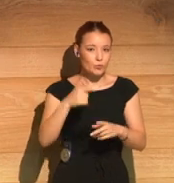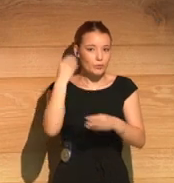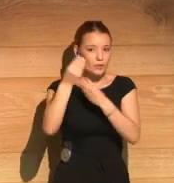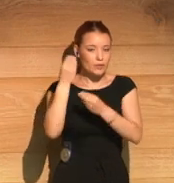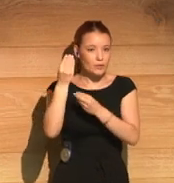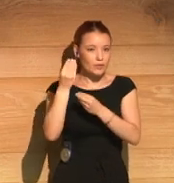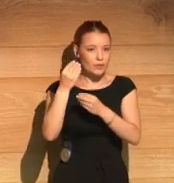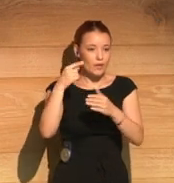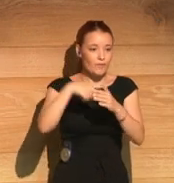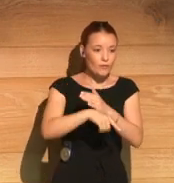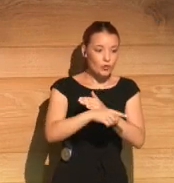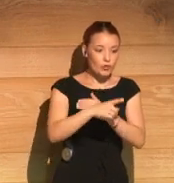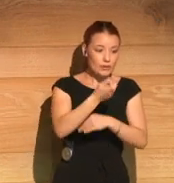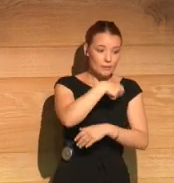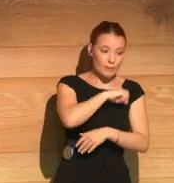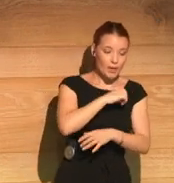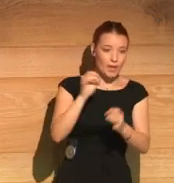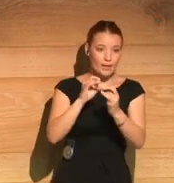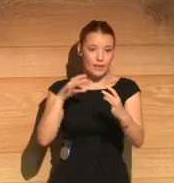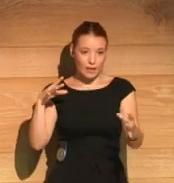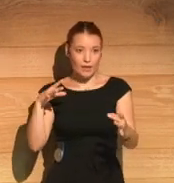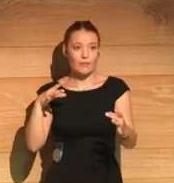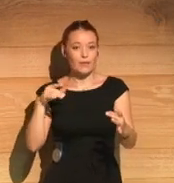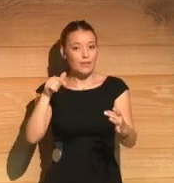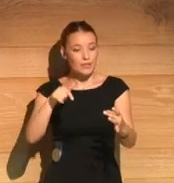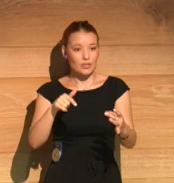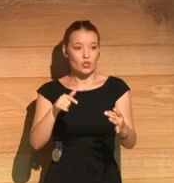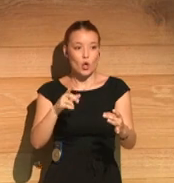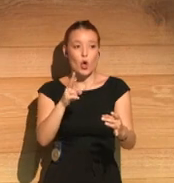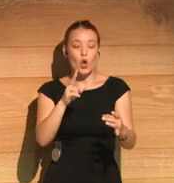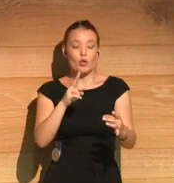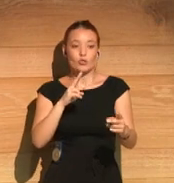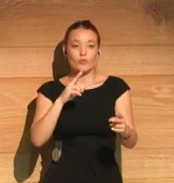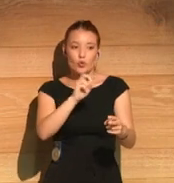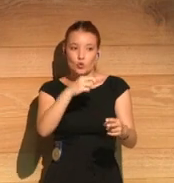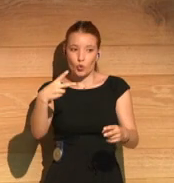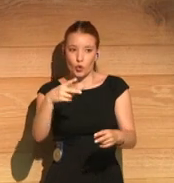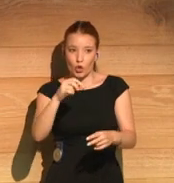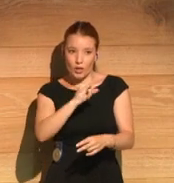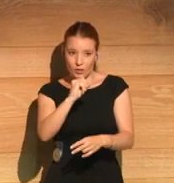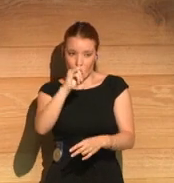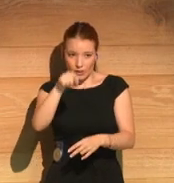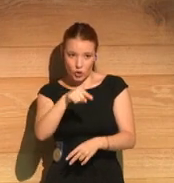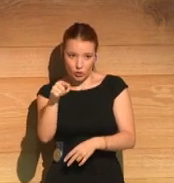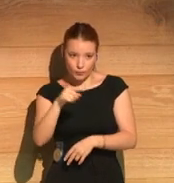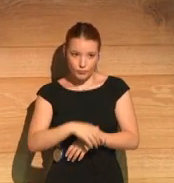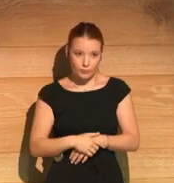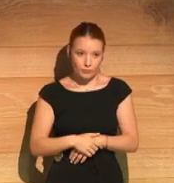Don't you think that in the end, both Spain and Ireland have been solved in a sense?